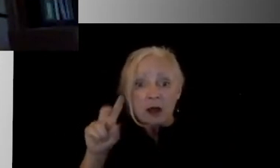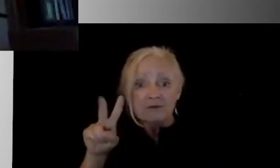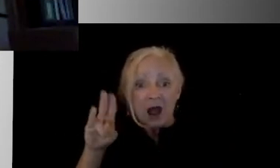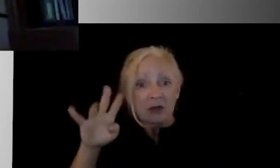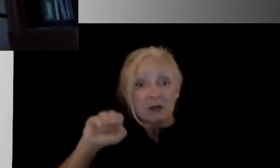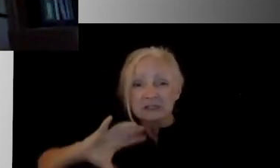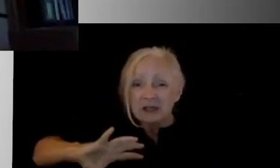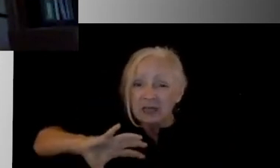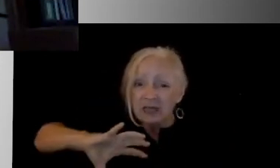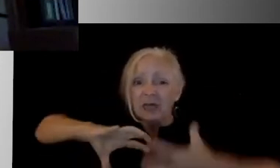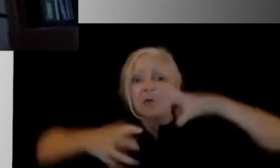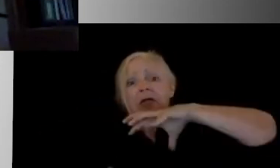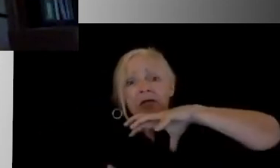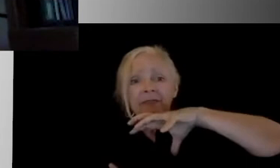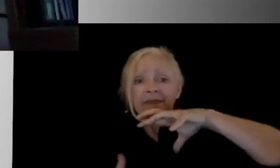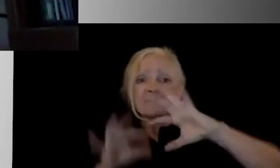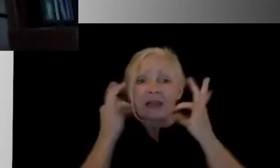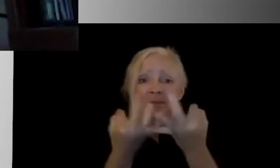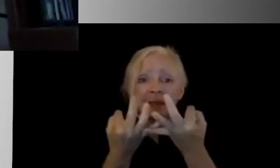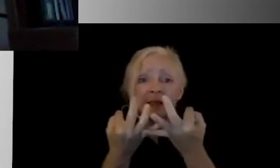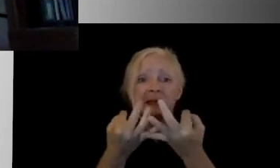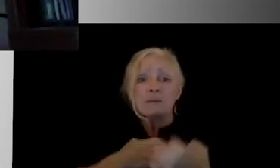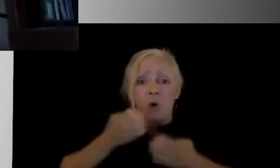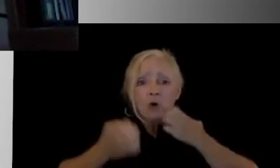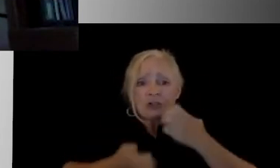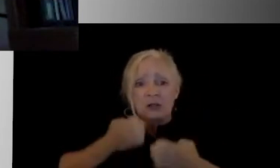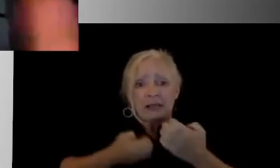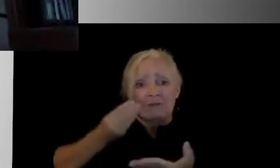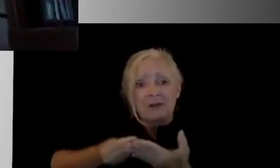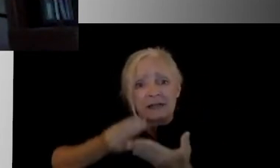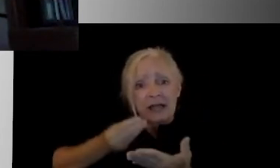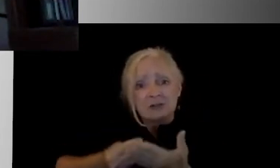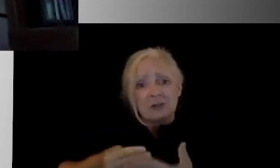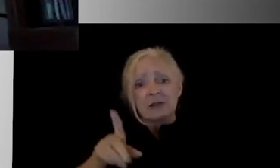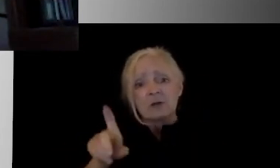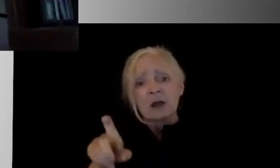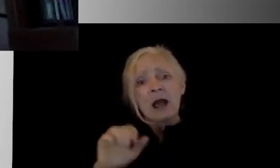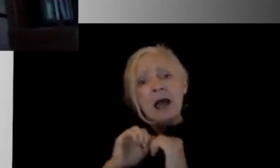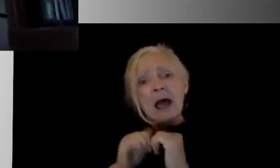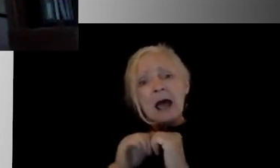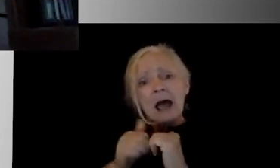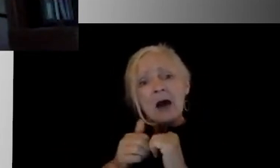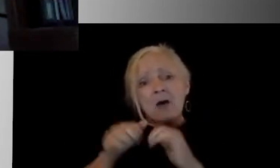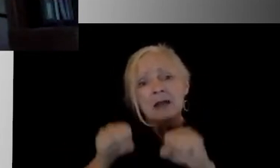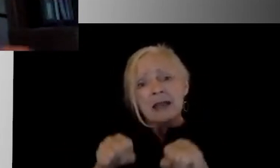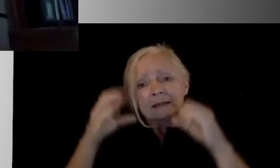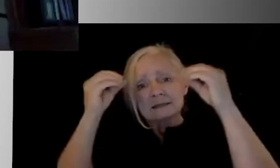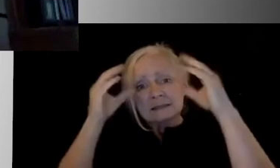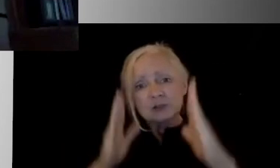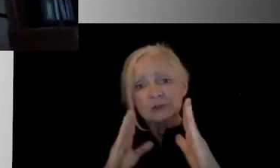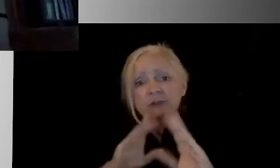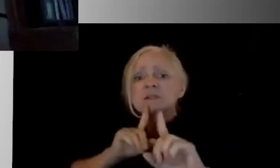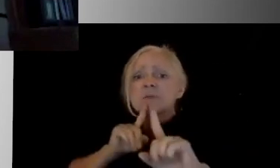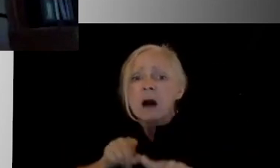emotionally and financially. And their question is, how do teachers, educators, the administration, how do they respond